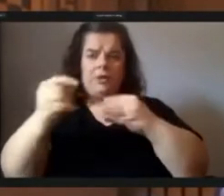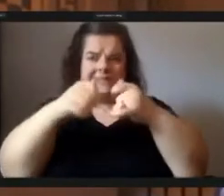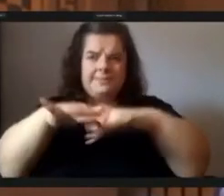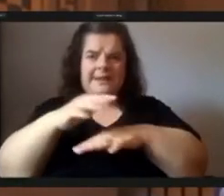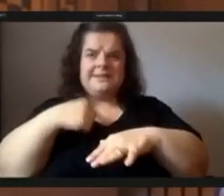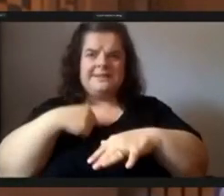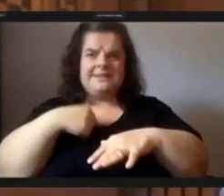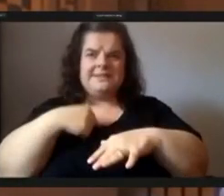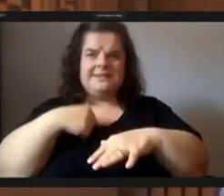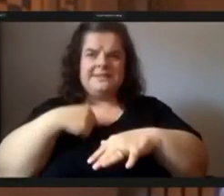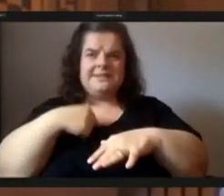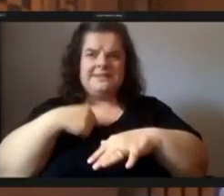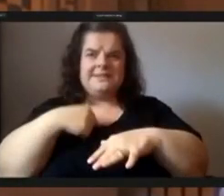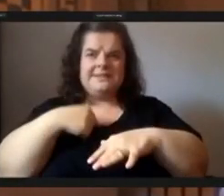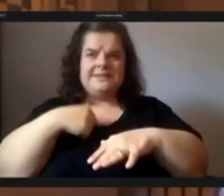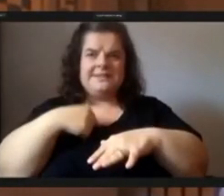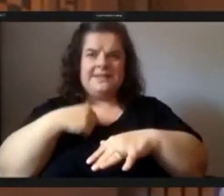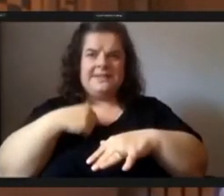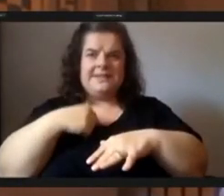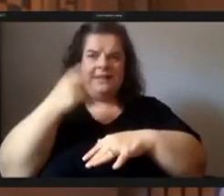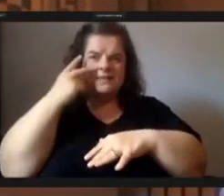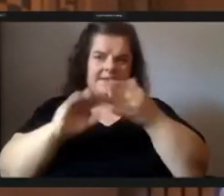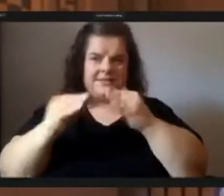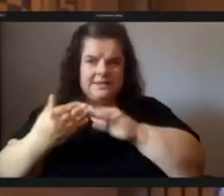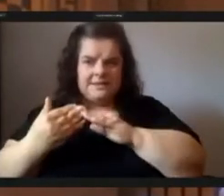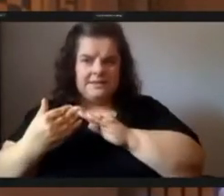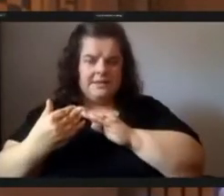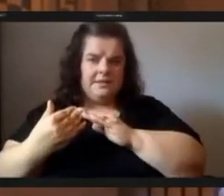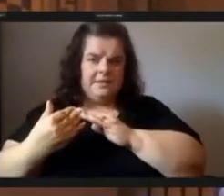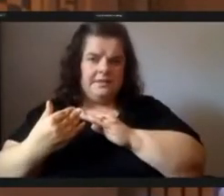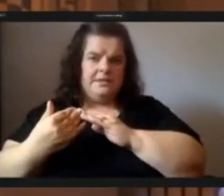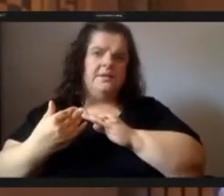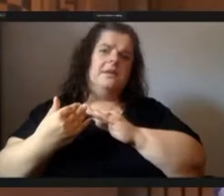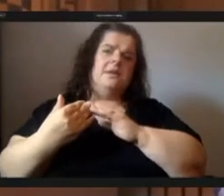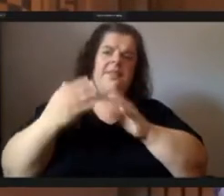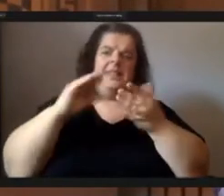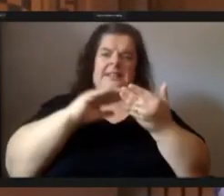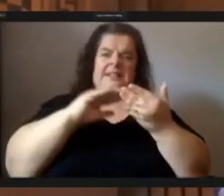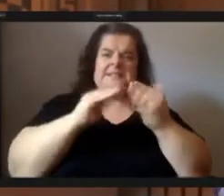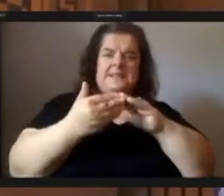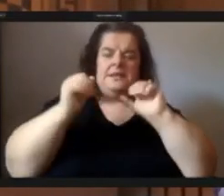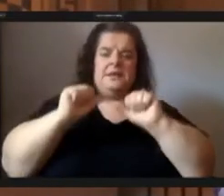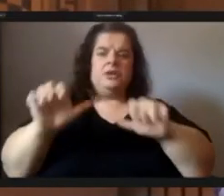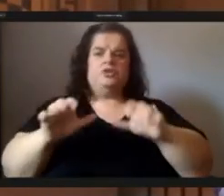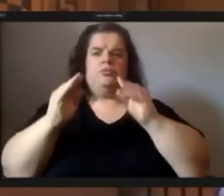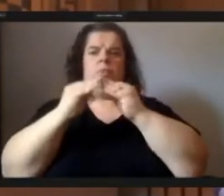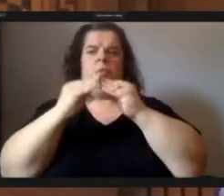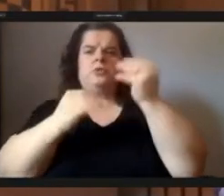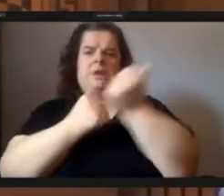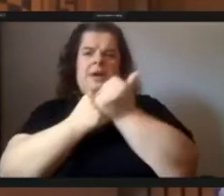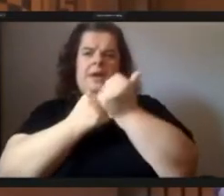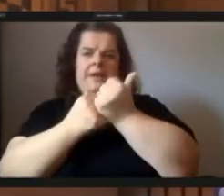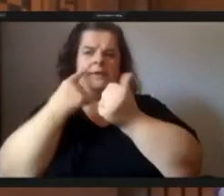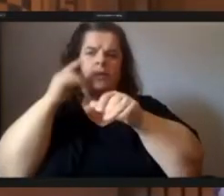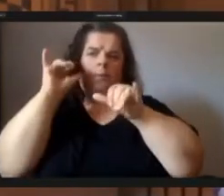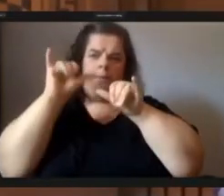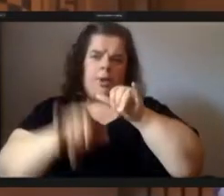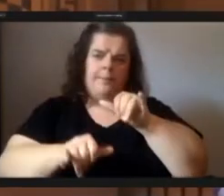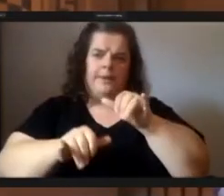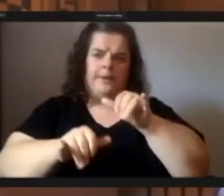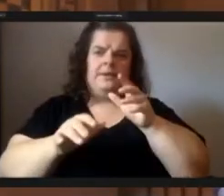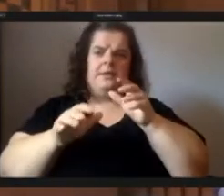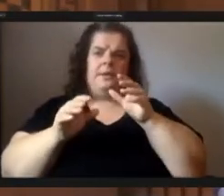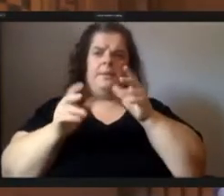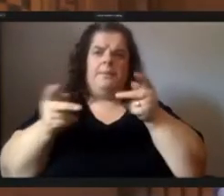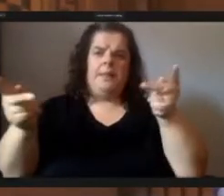um and the city i think could do more to advocate for permanent plots of